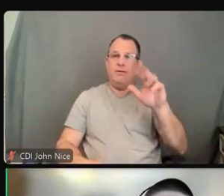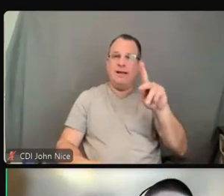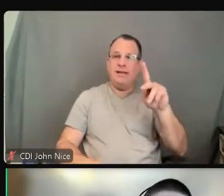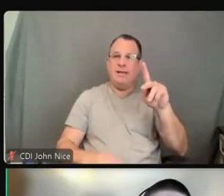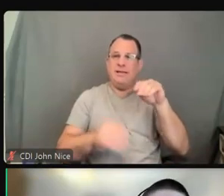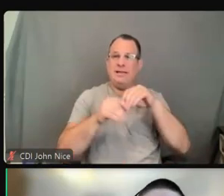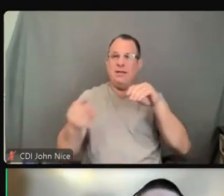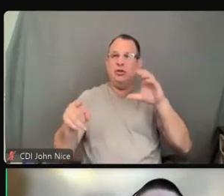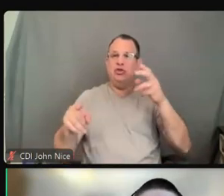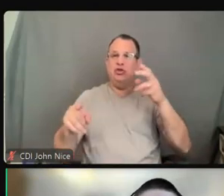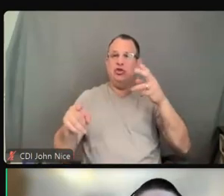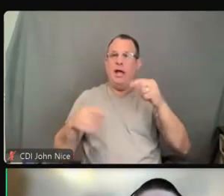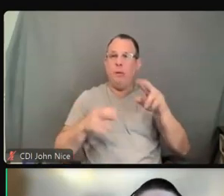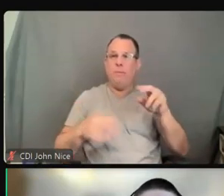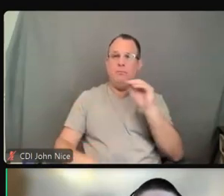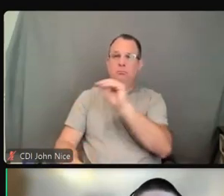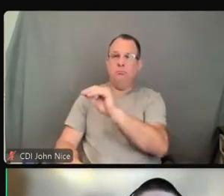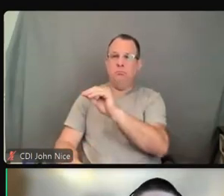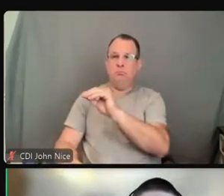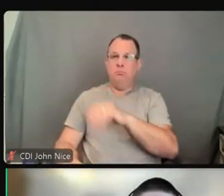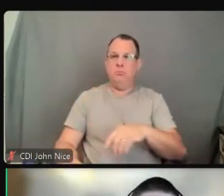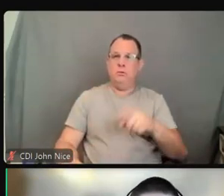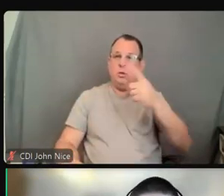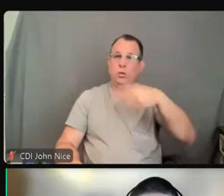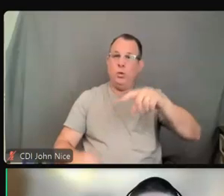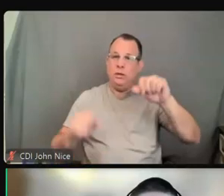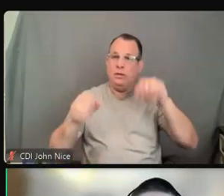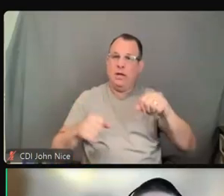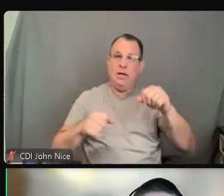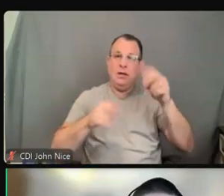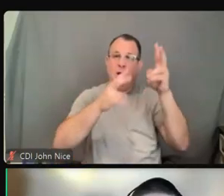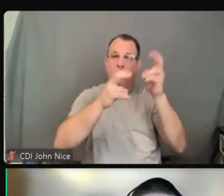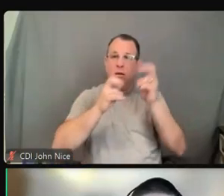OCR website where you can see cases that were recently,